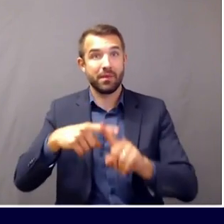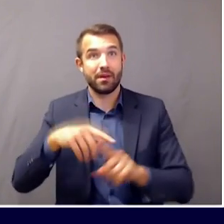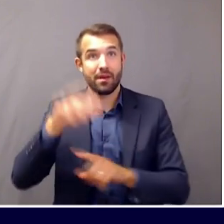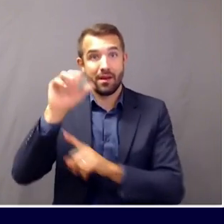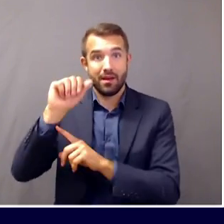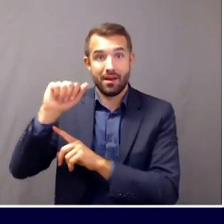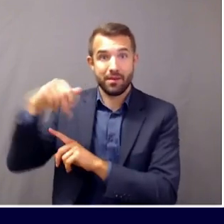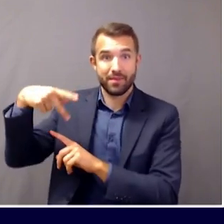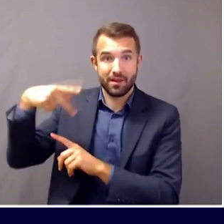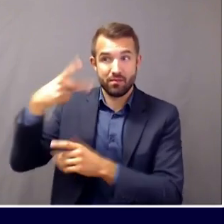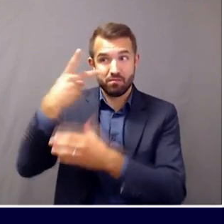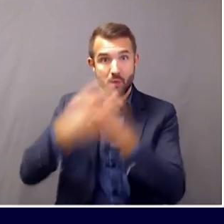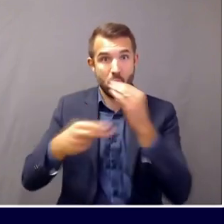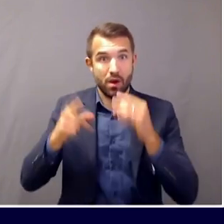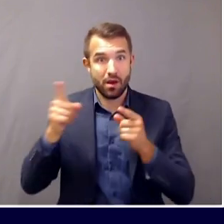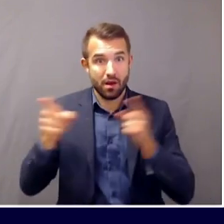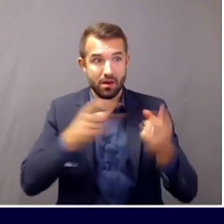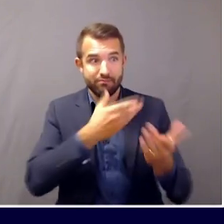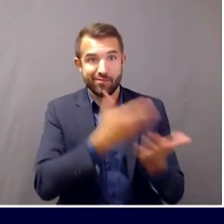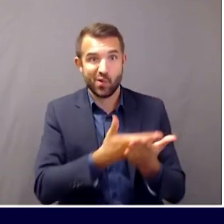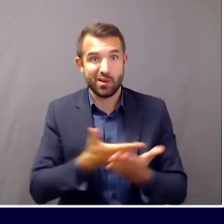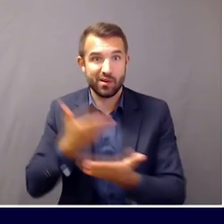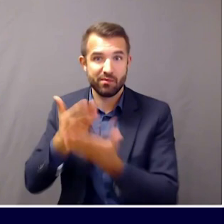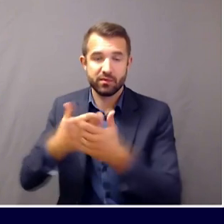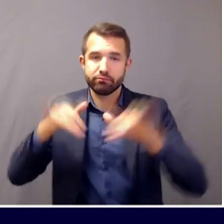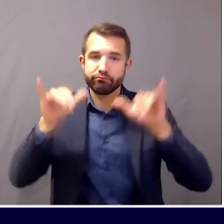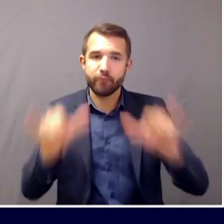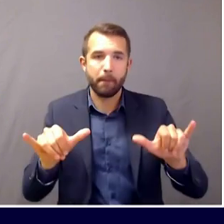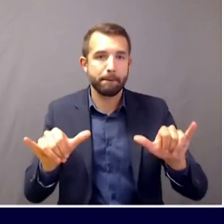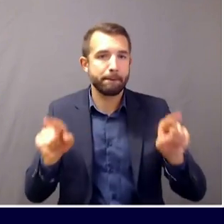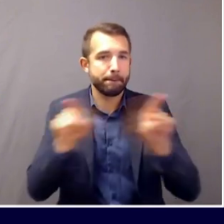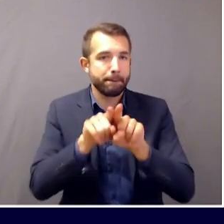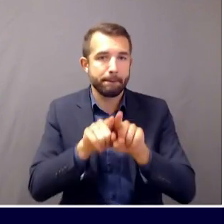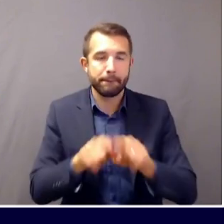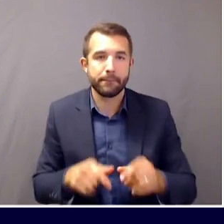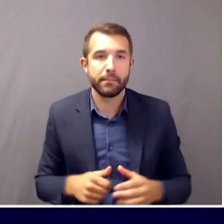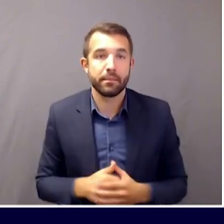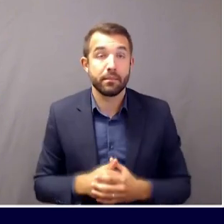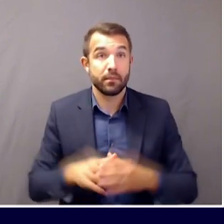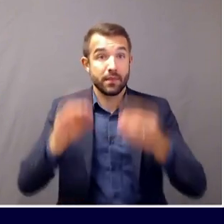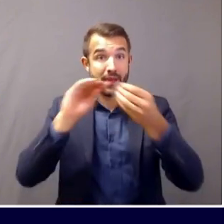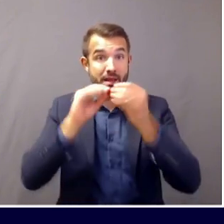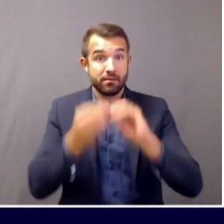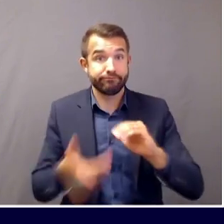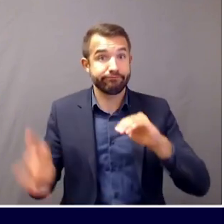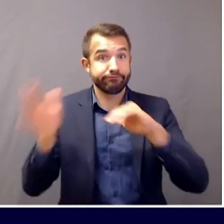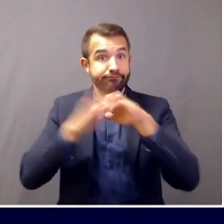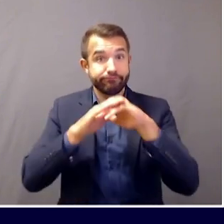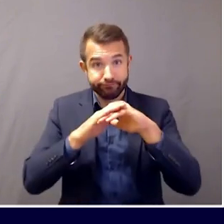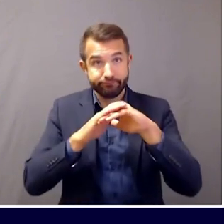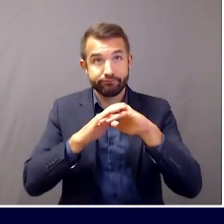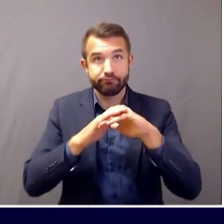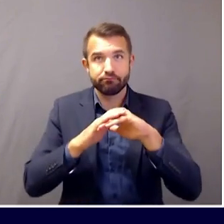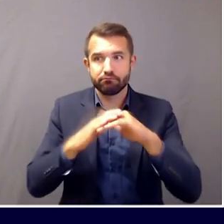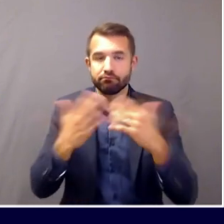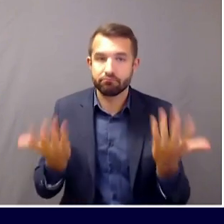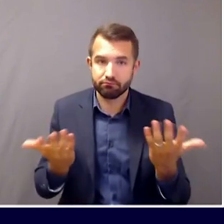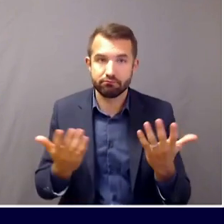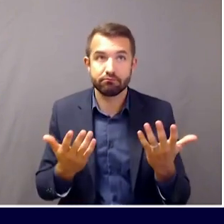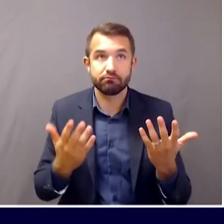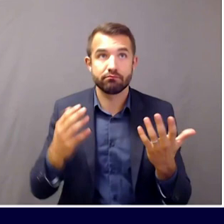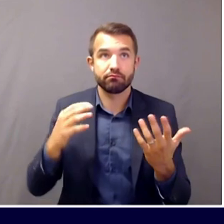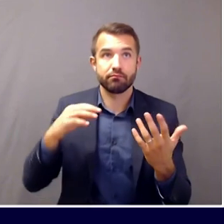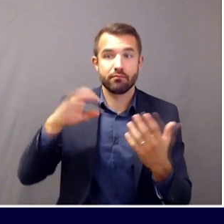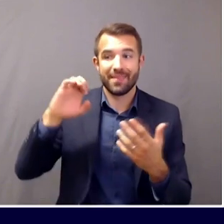biological significance of that increase is still something that all epidemiologists are trying to get a handle on. Make no mistake, it